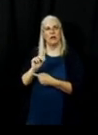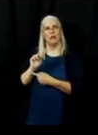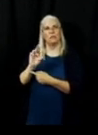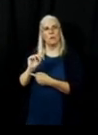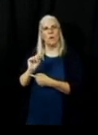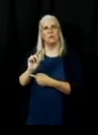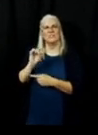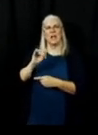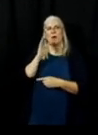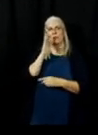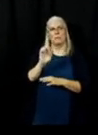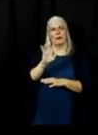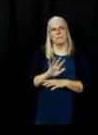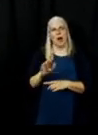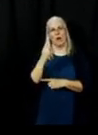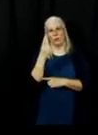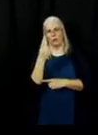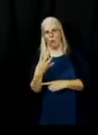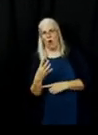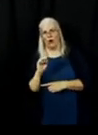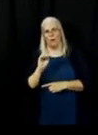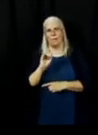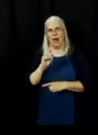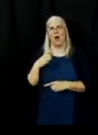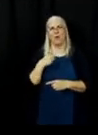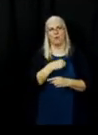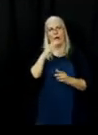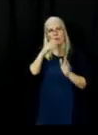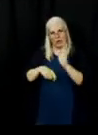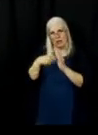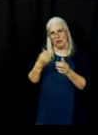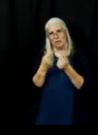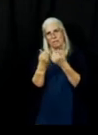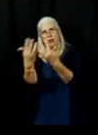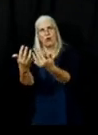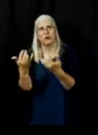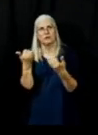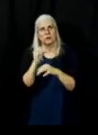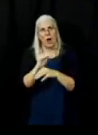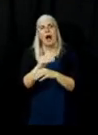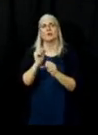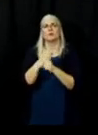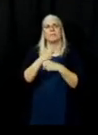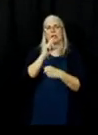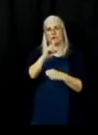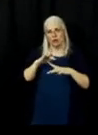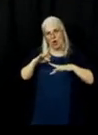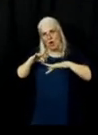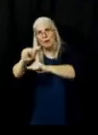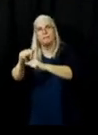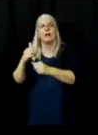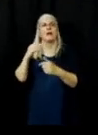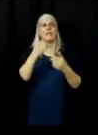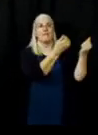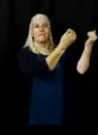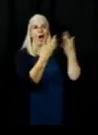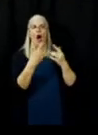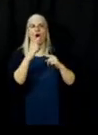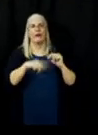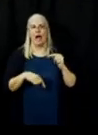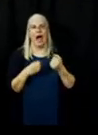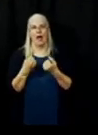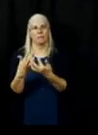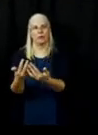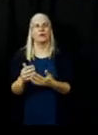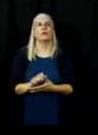tonight so again the folks in Quincy will be able to see that visibly from town and real similar to what the west zone